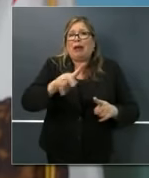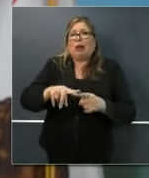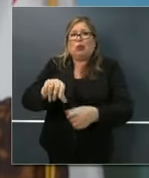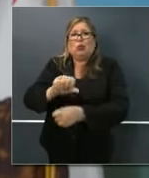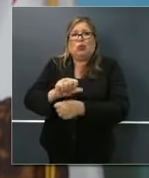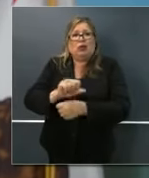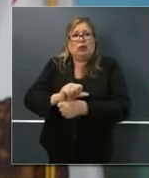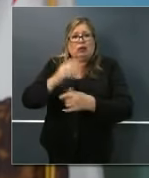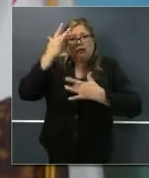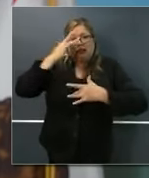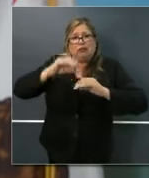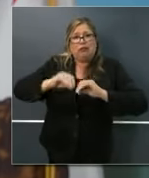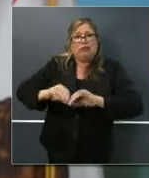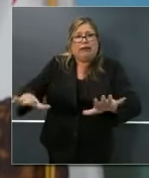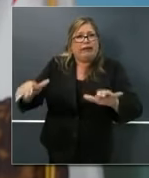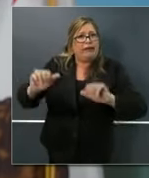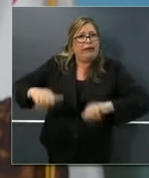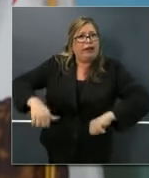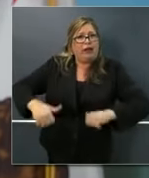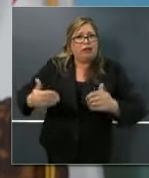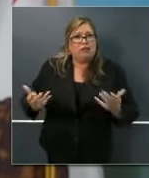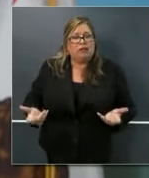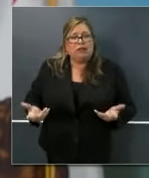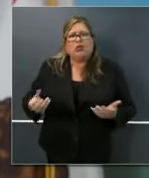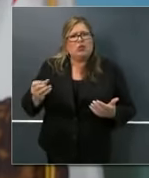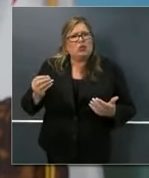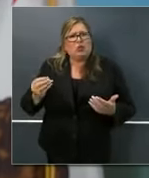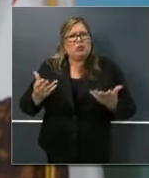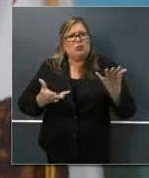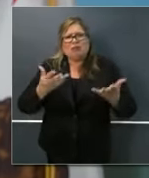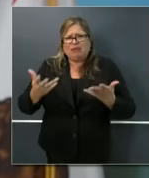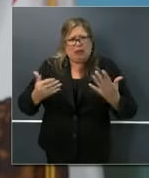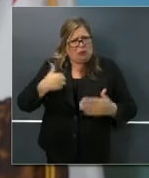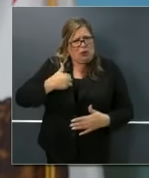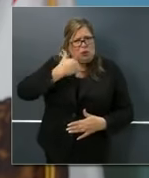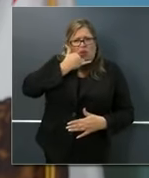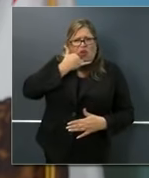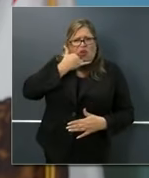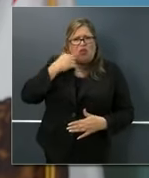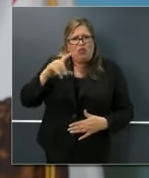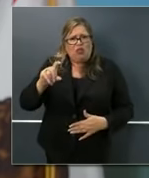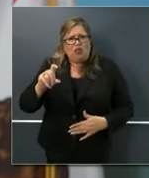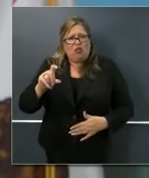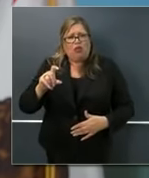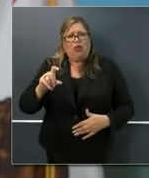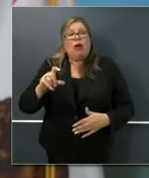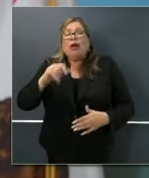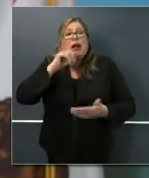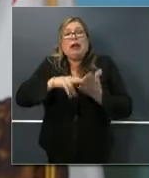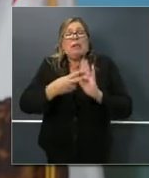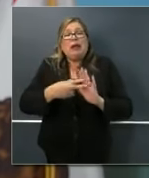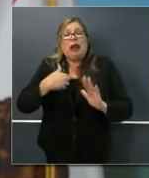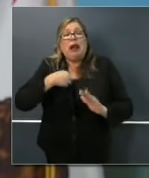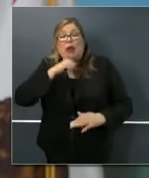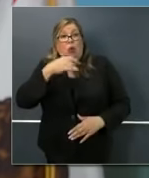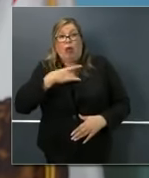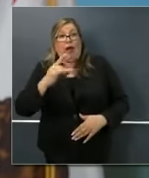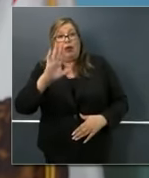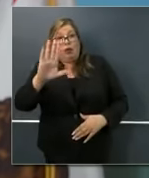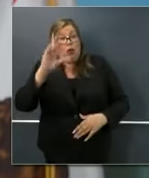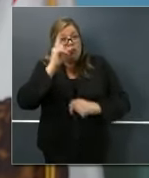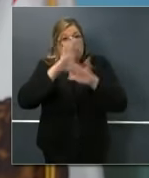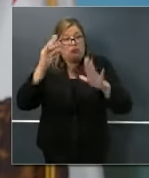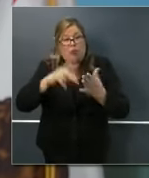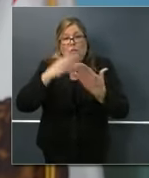the whole idea of this particular program. Not that I don't like it. I just want to get some clarification. I